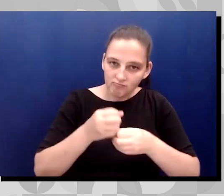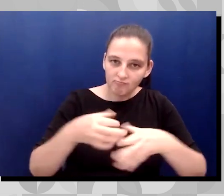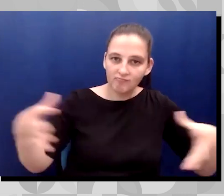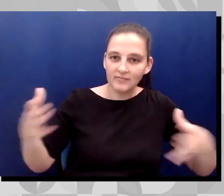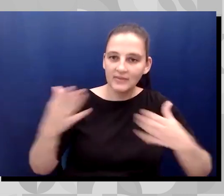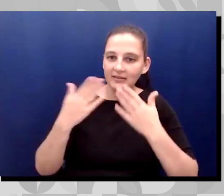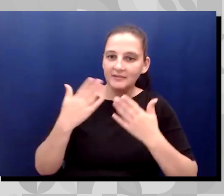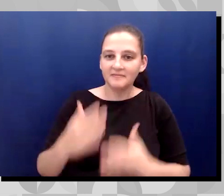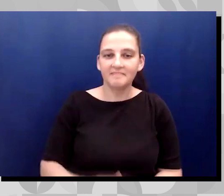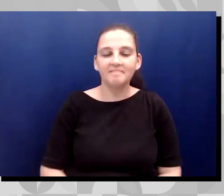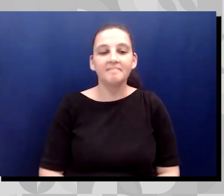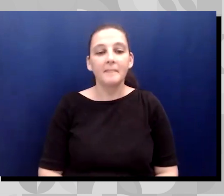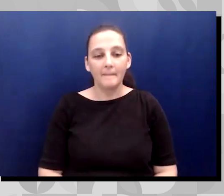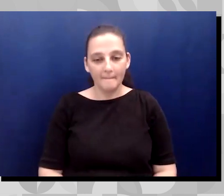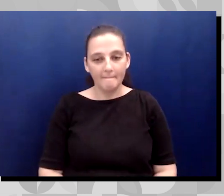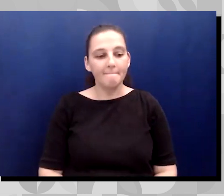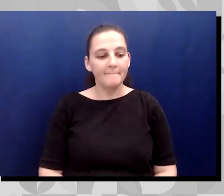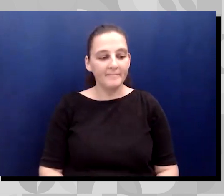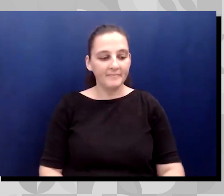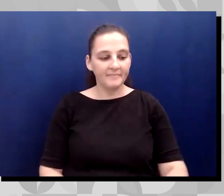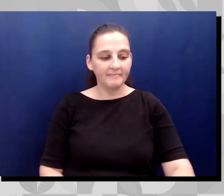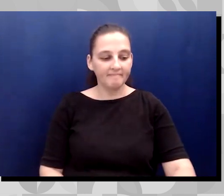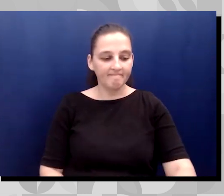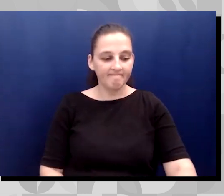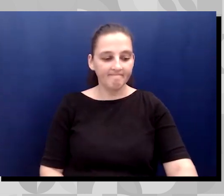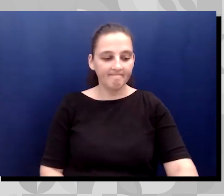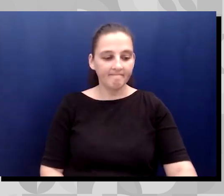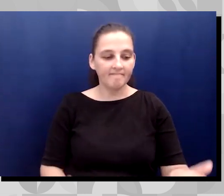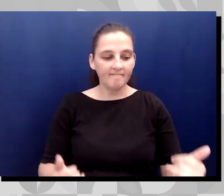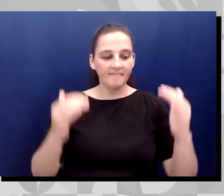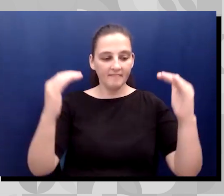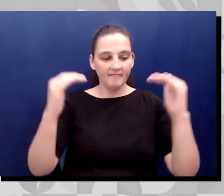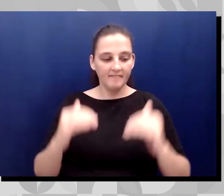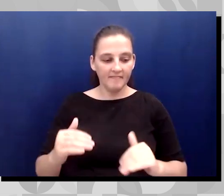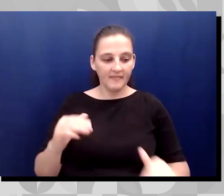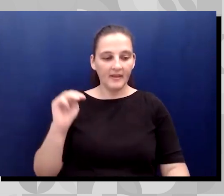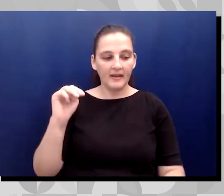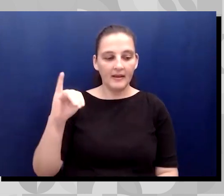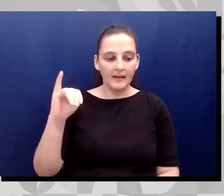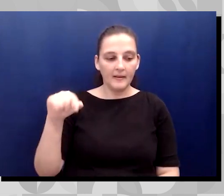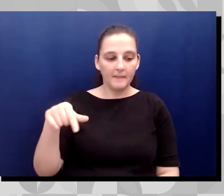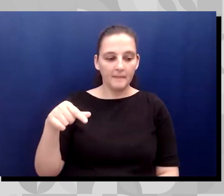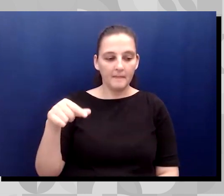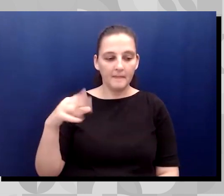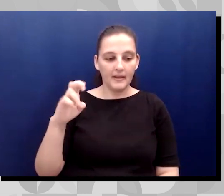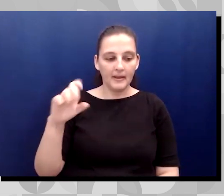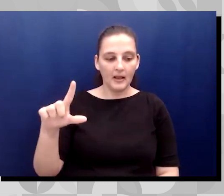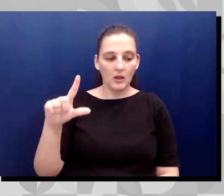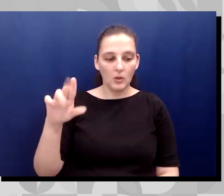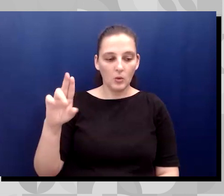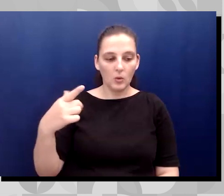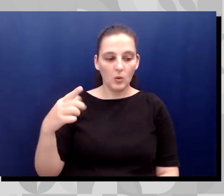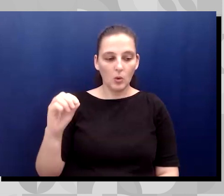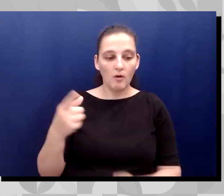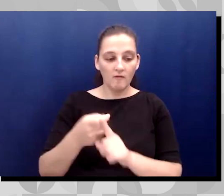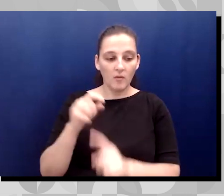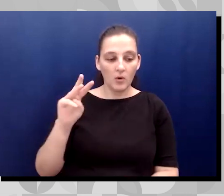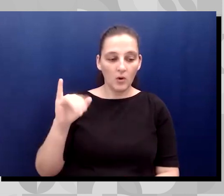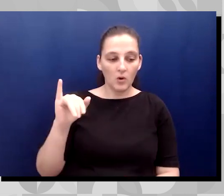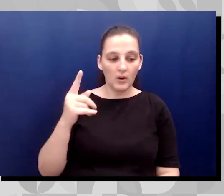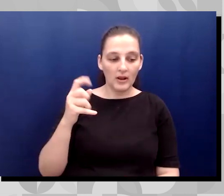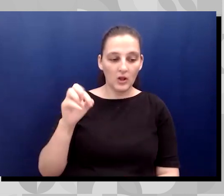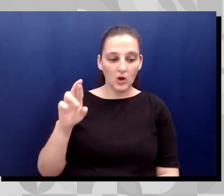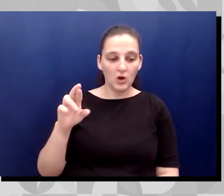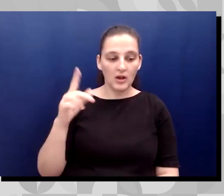Team up next, now we will hear from Miguel Lugo from Whittier, California, is the Assistant Director of